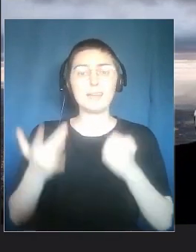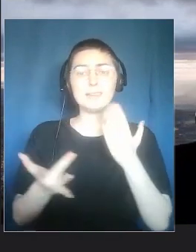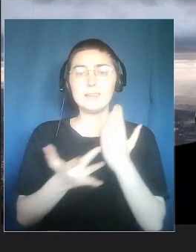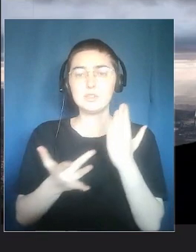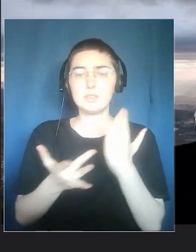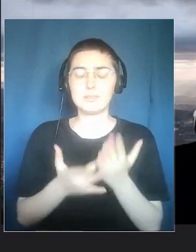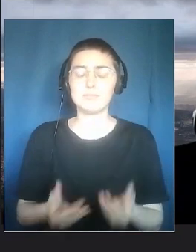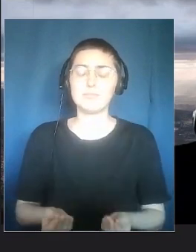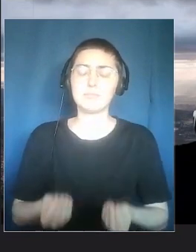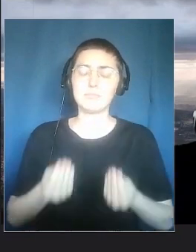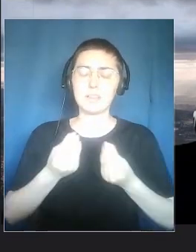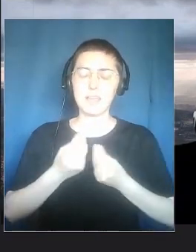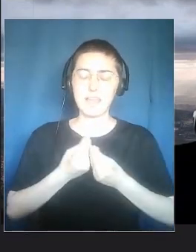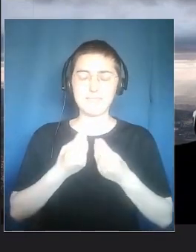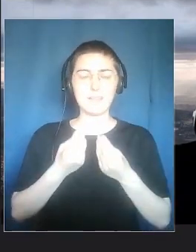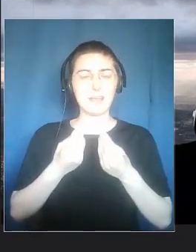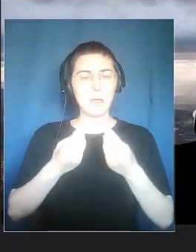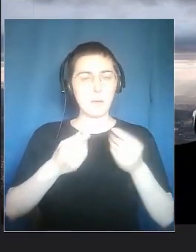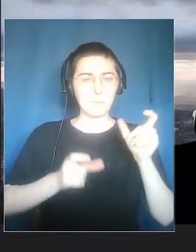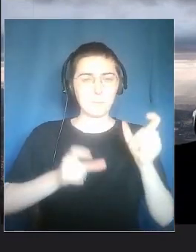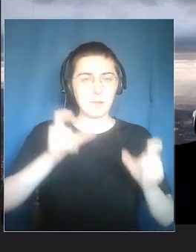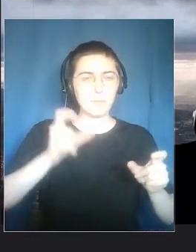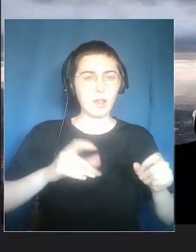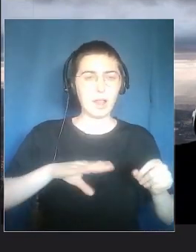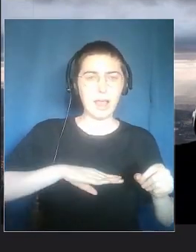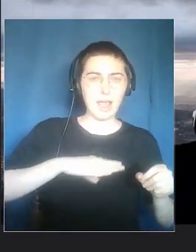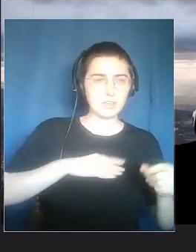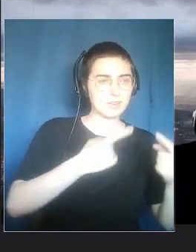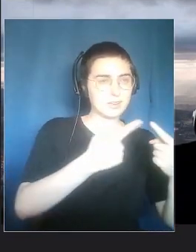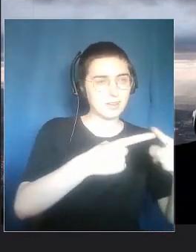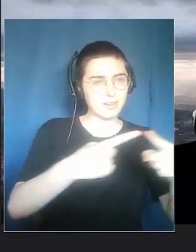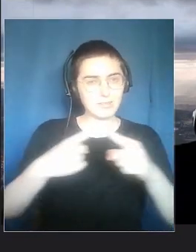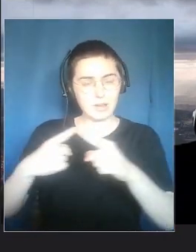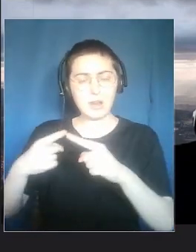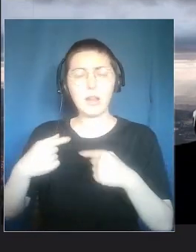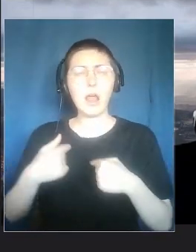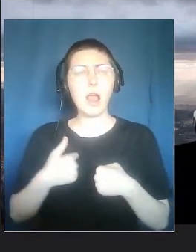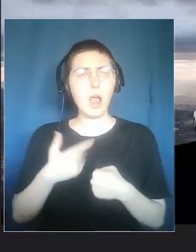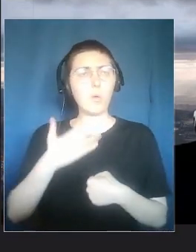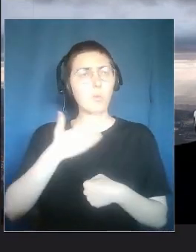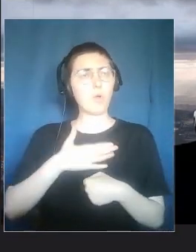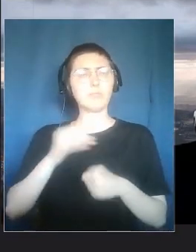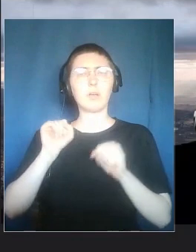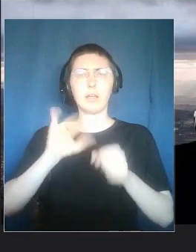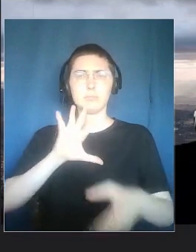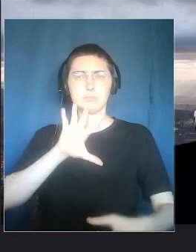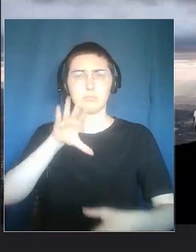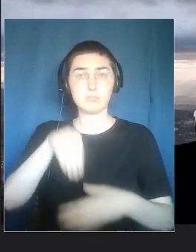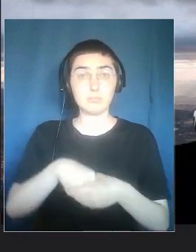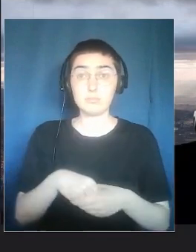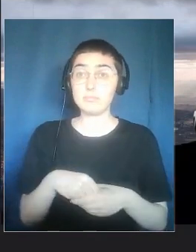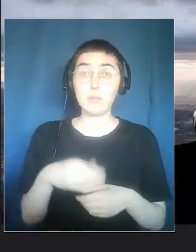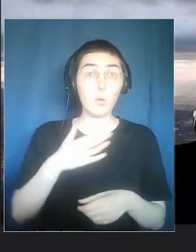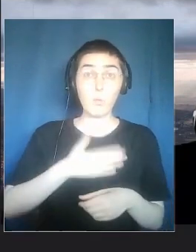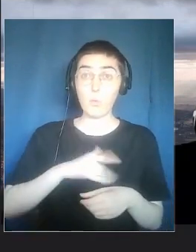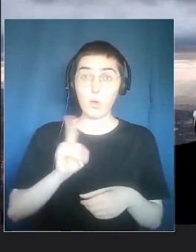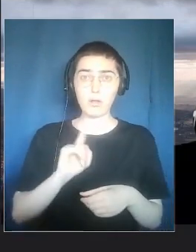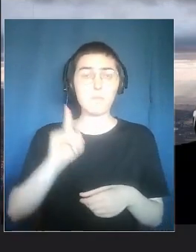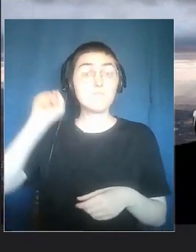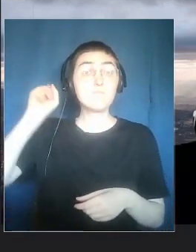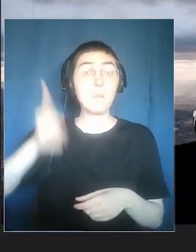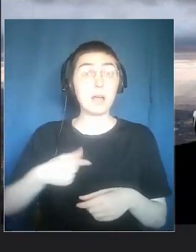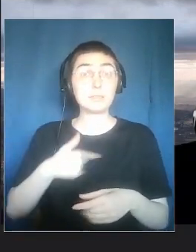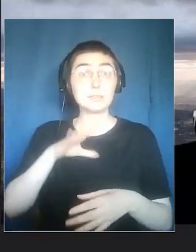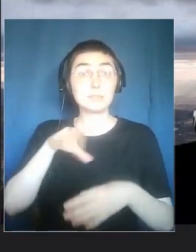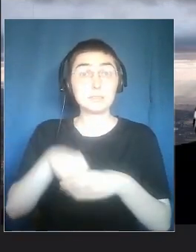exchange between different generations. The important thing is that if you feel like